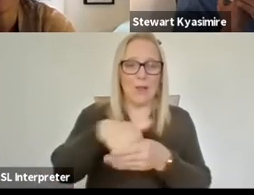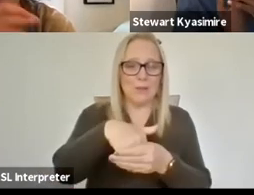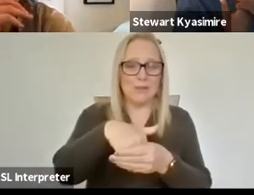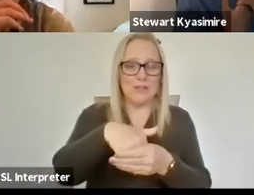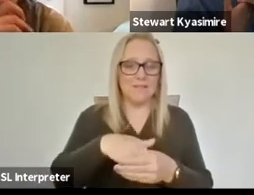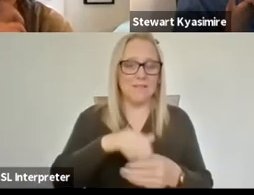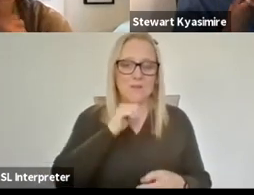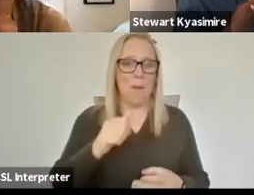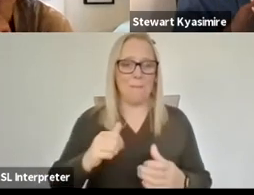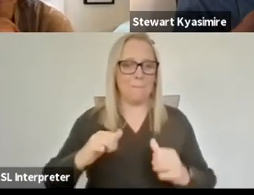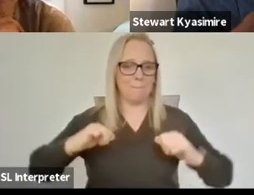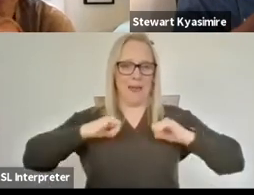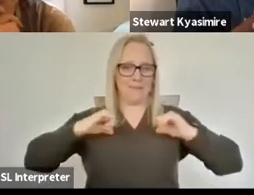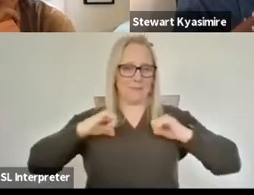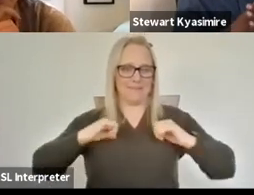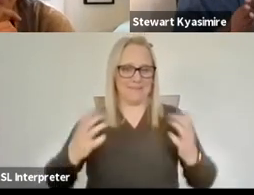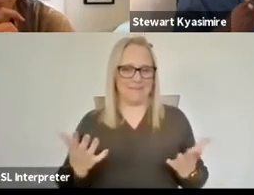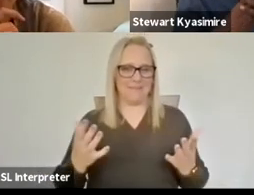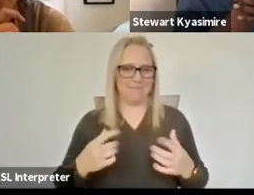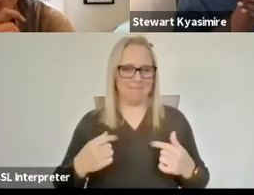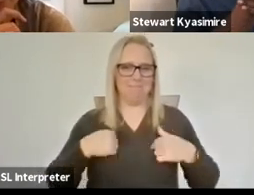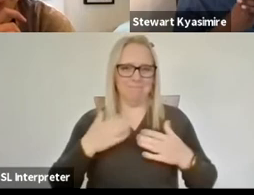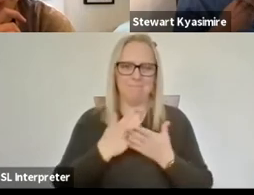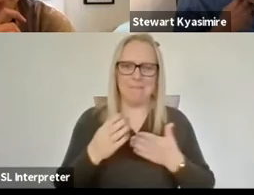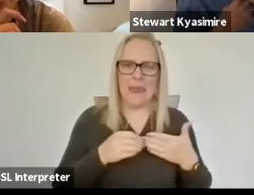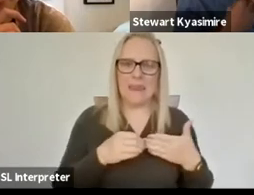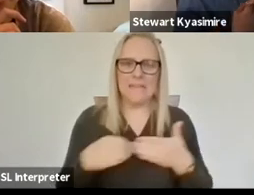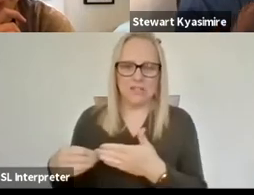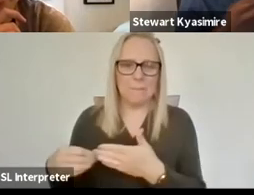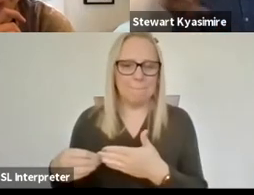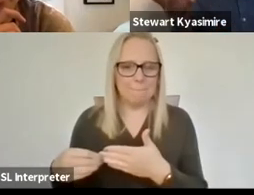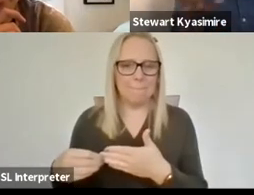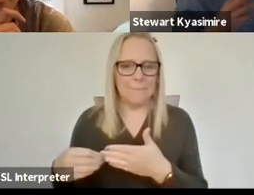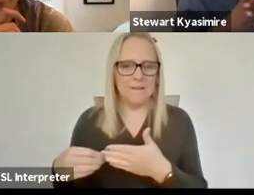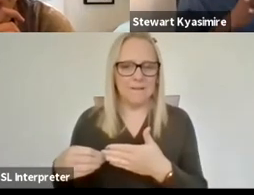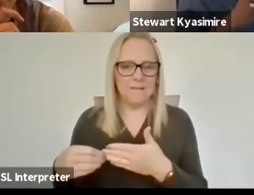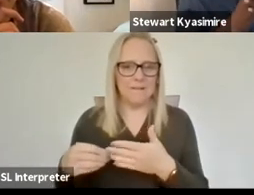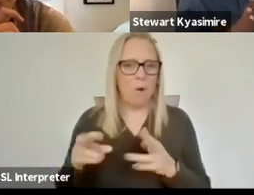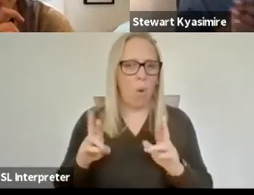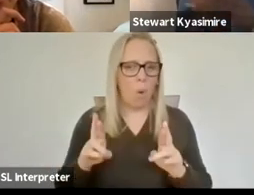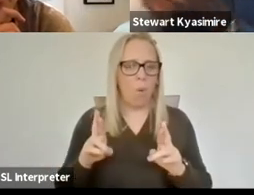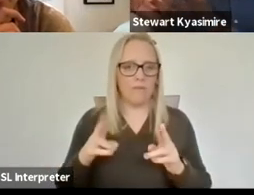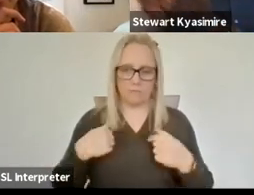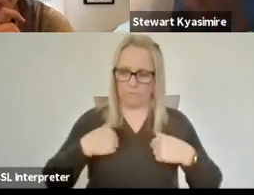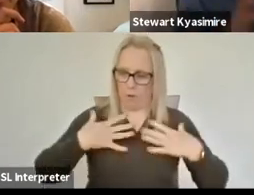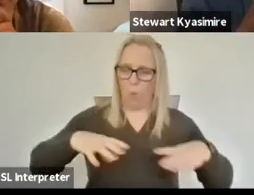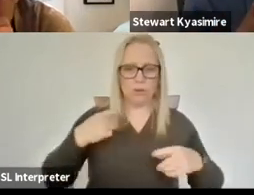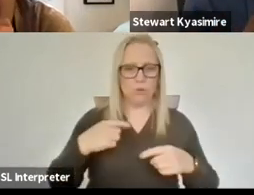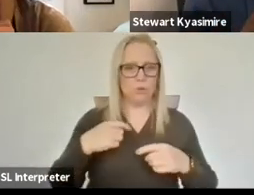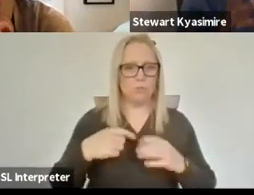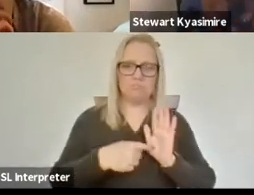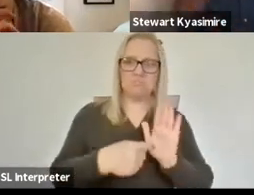for me it is about leadership for me it's about um try hopefully trying to be that leader and bringing other